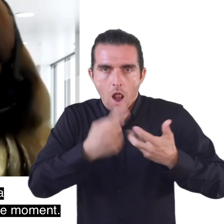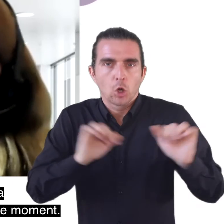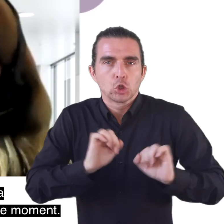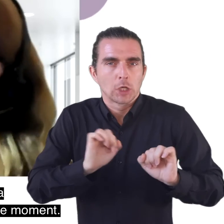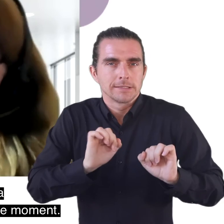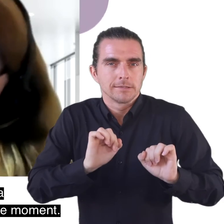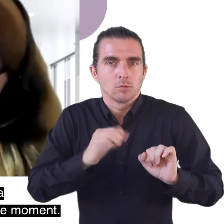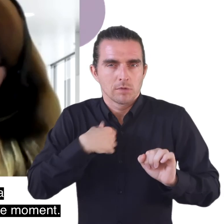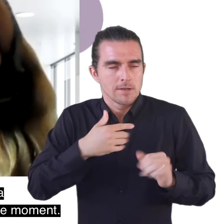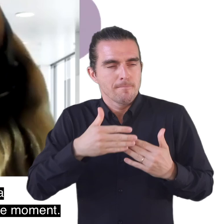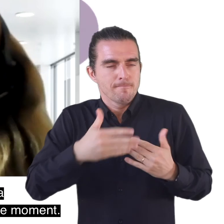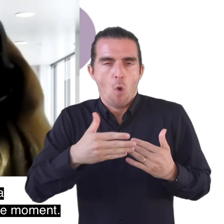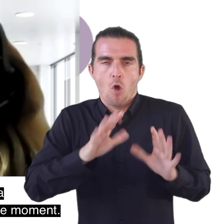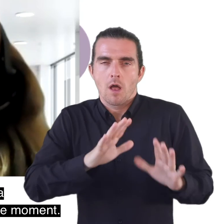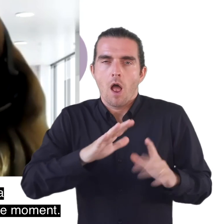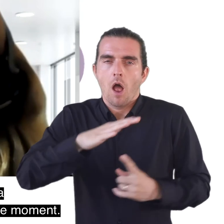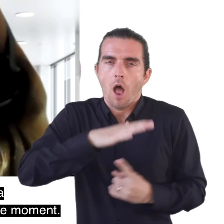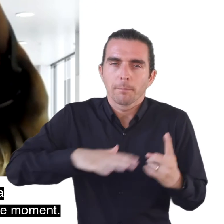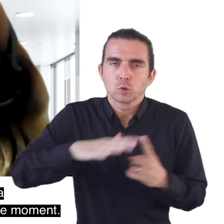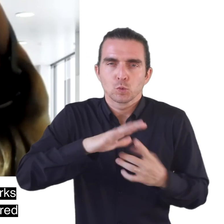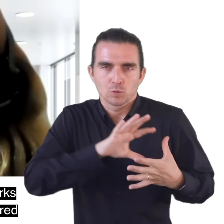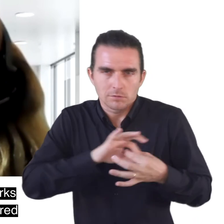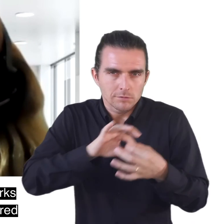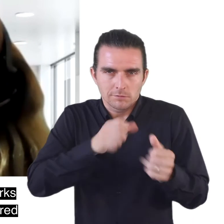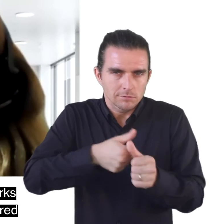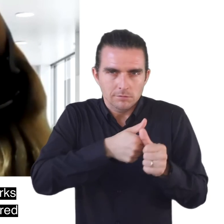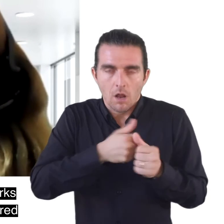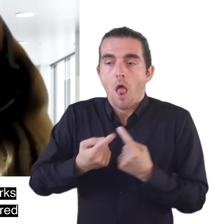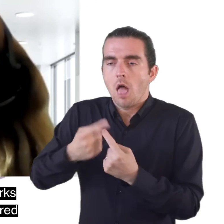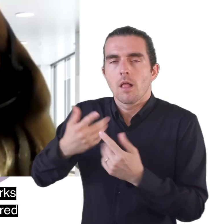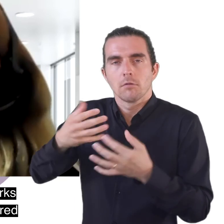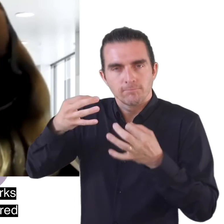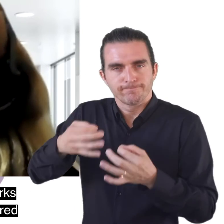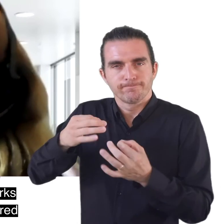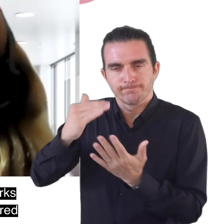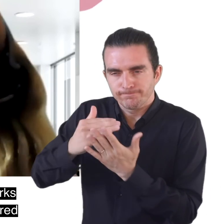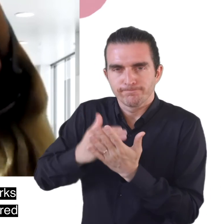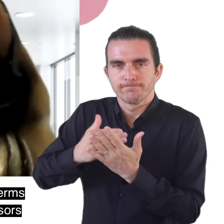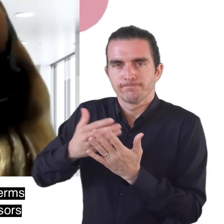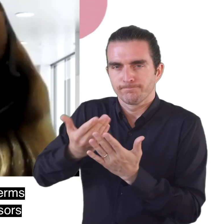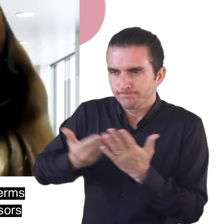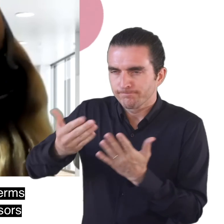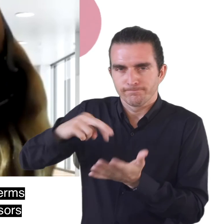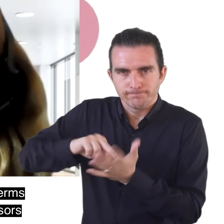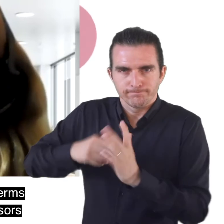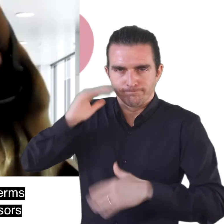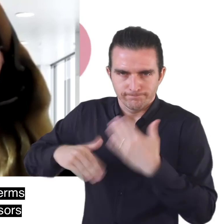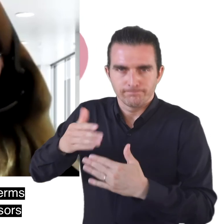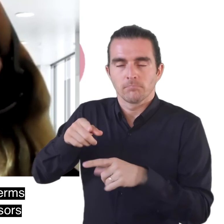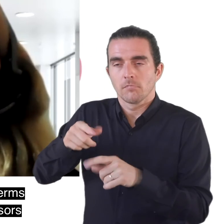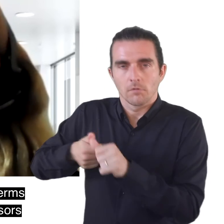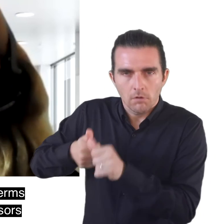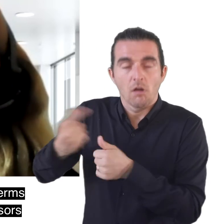it's very much just a community-based group at the moment and all of our other networks are very much um structured with action plans in